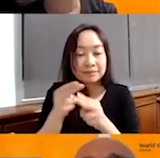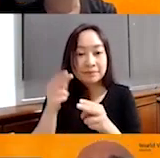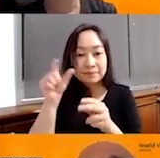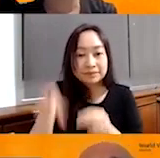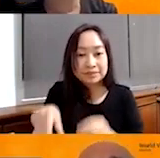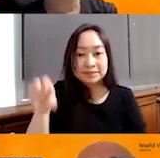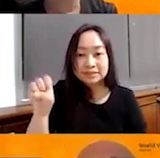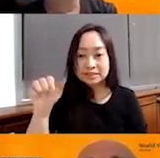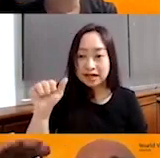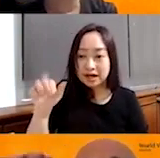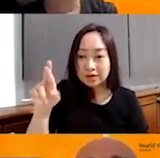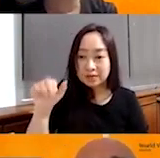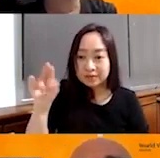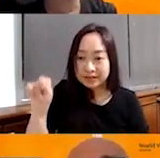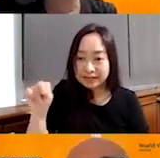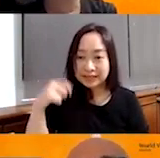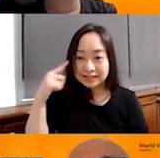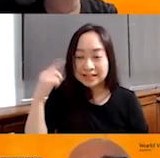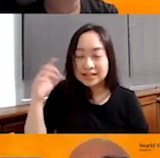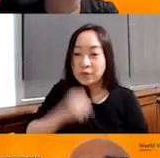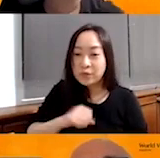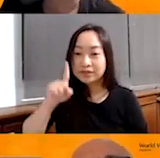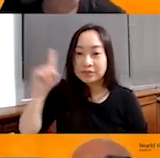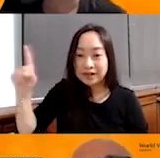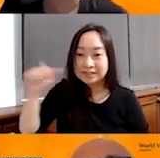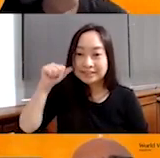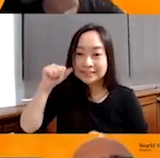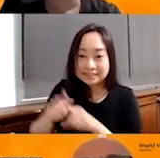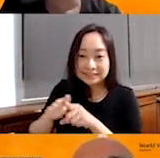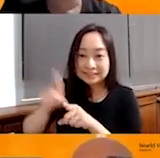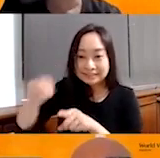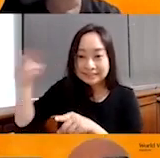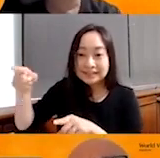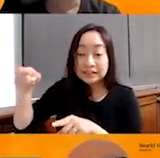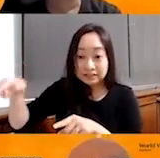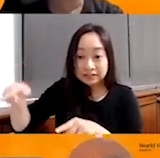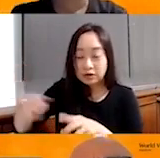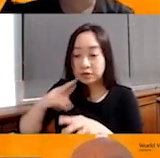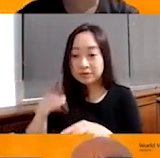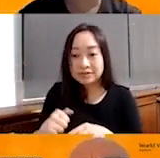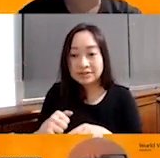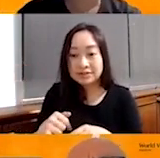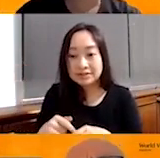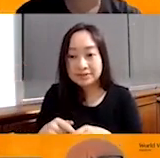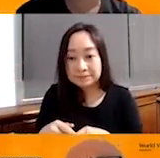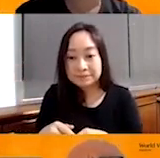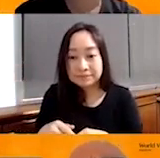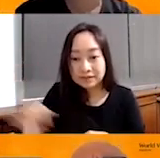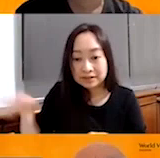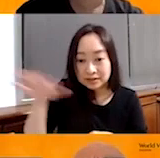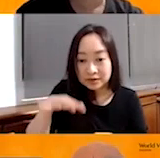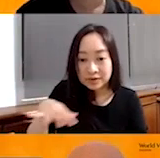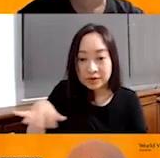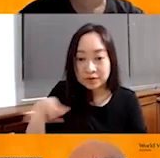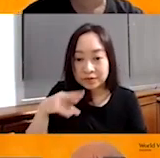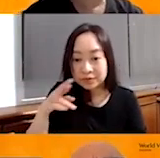Sadin is the elder one, the sister. And they are really, I think so, even though they